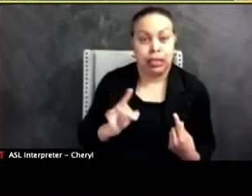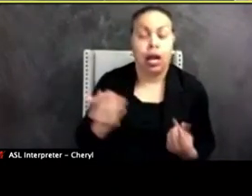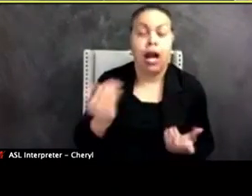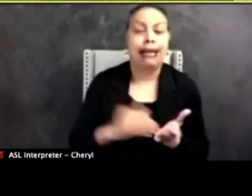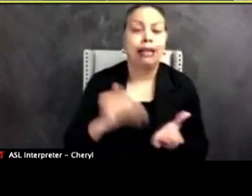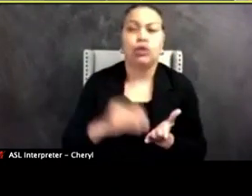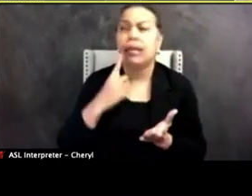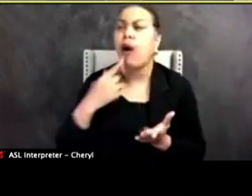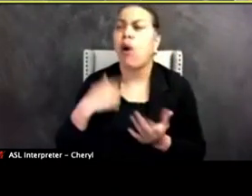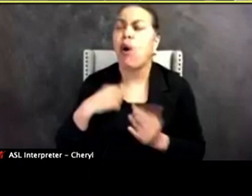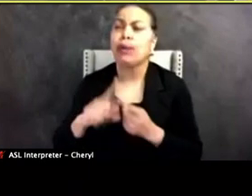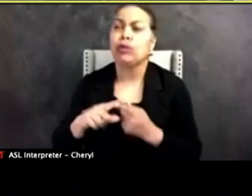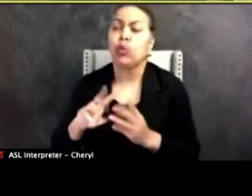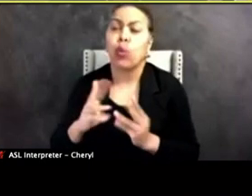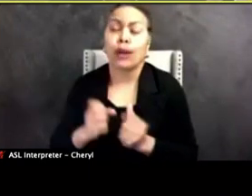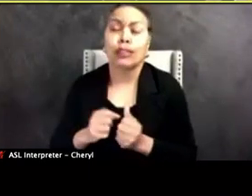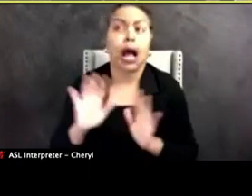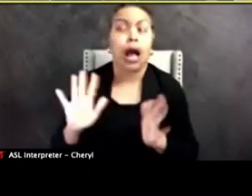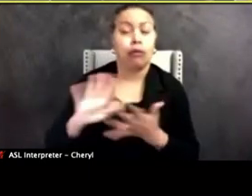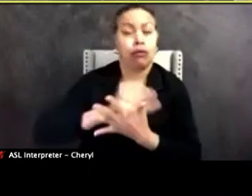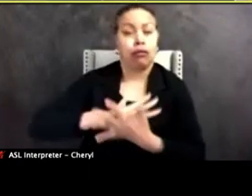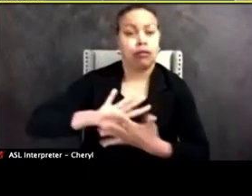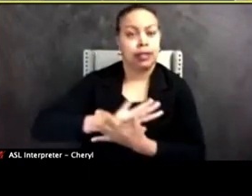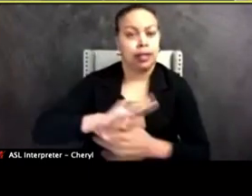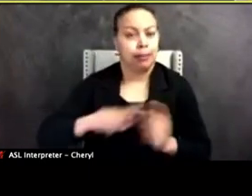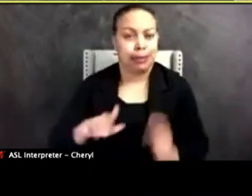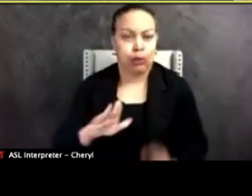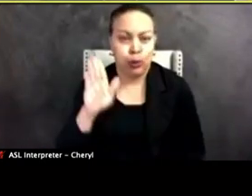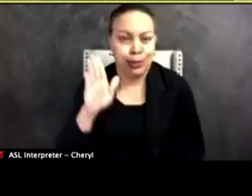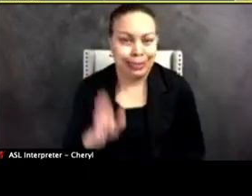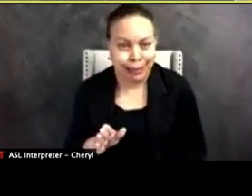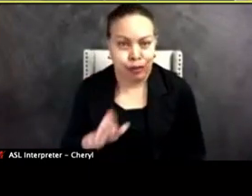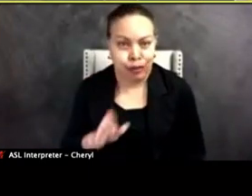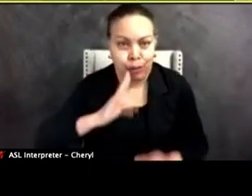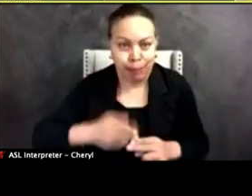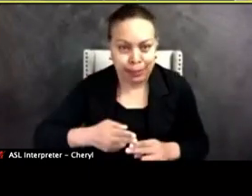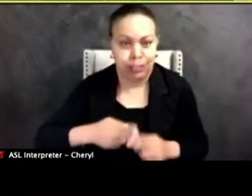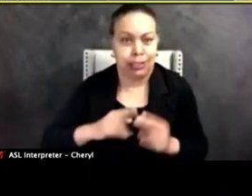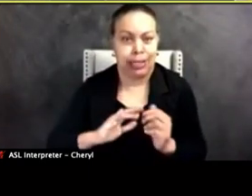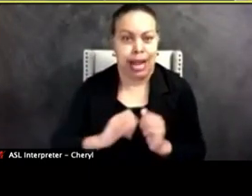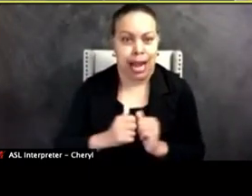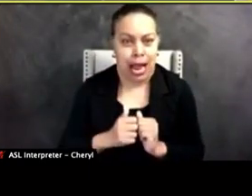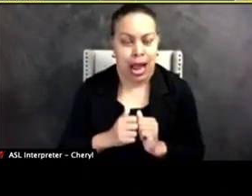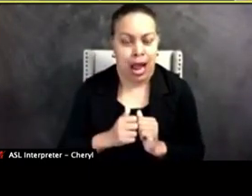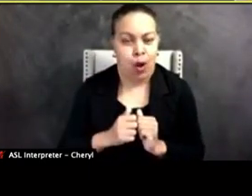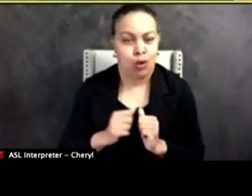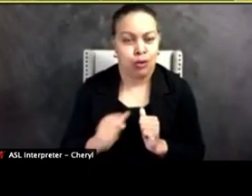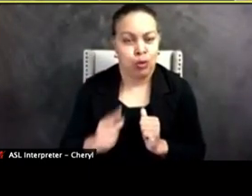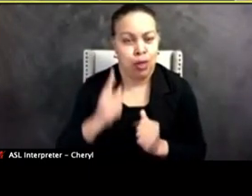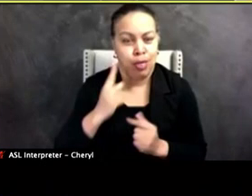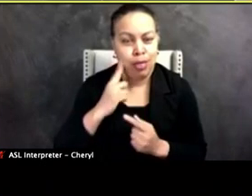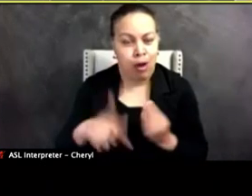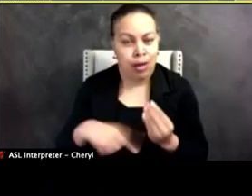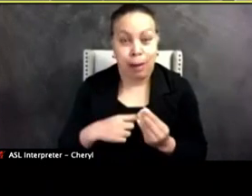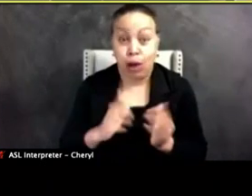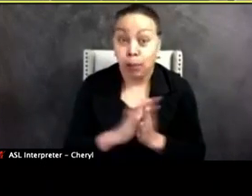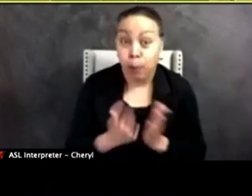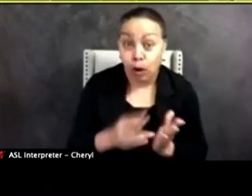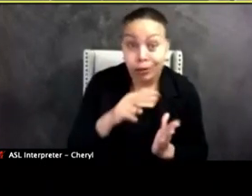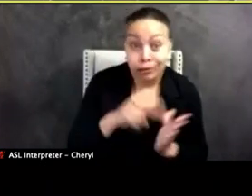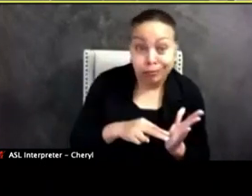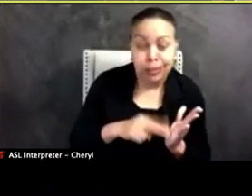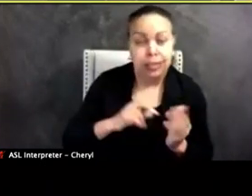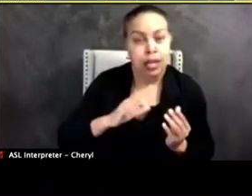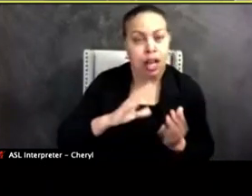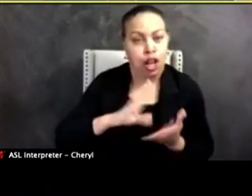you attended workshops, you did this, but you never mentioned how you even thought about picking up a book to read about the